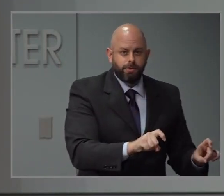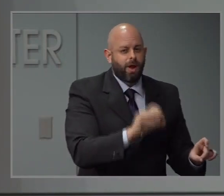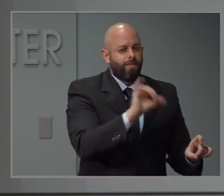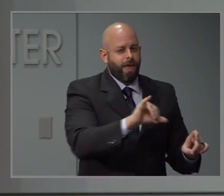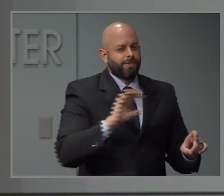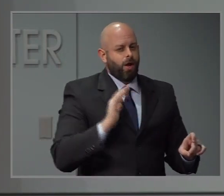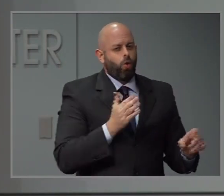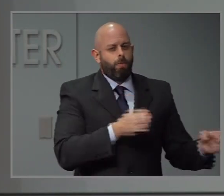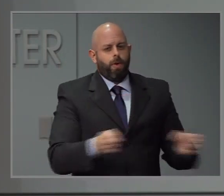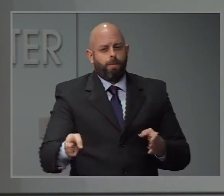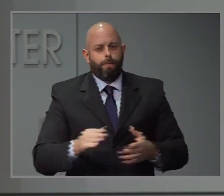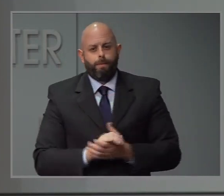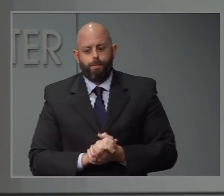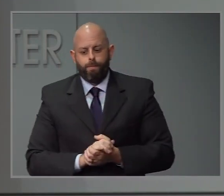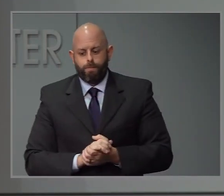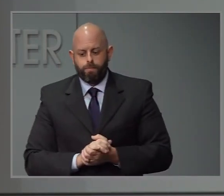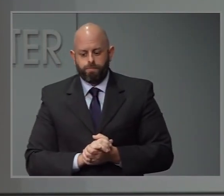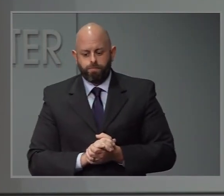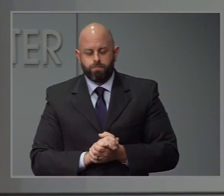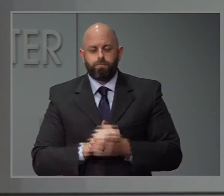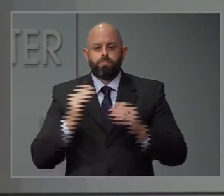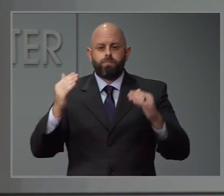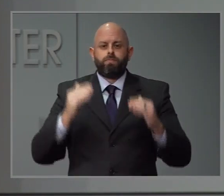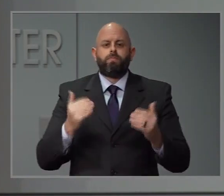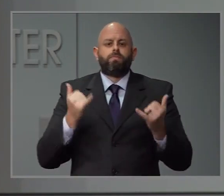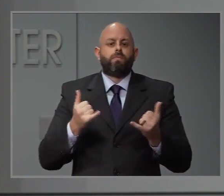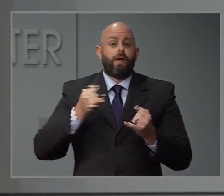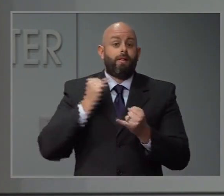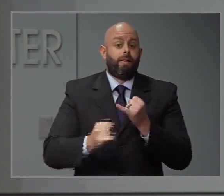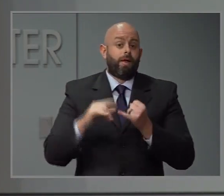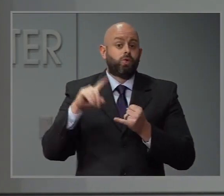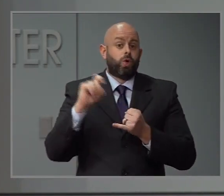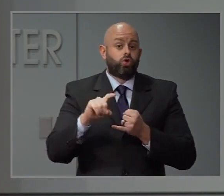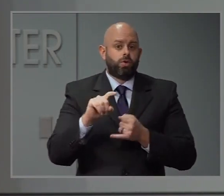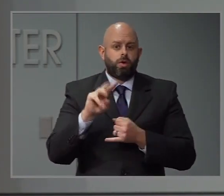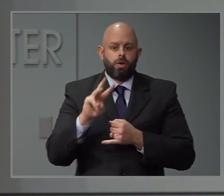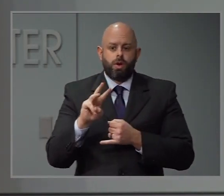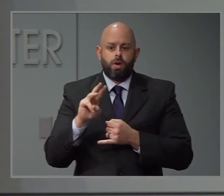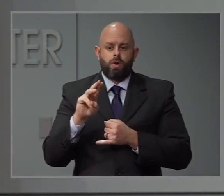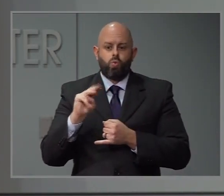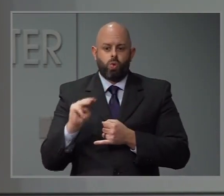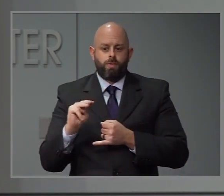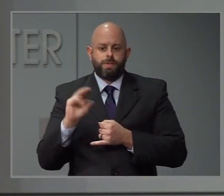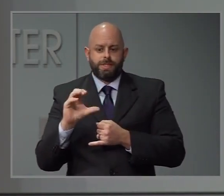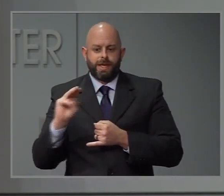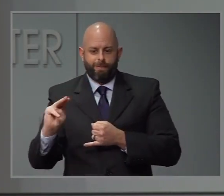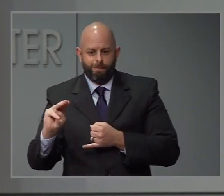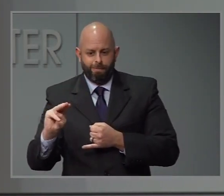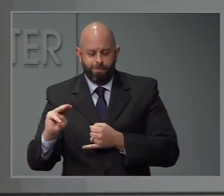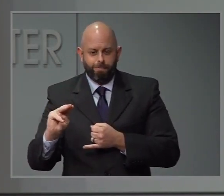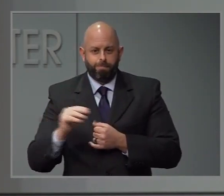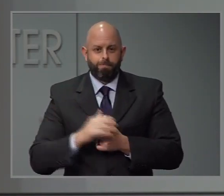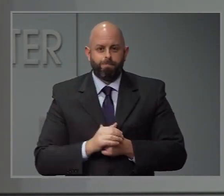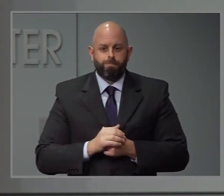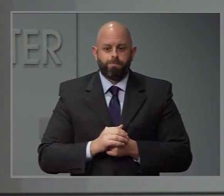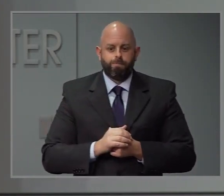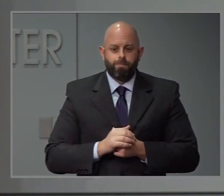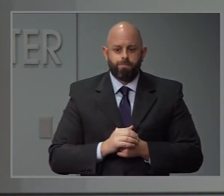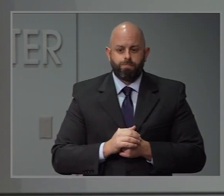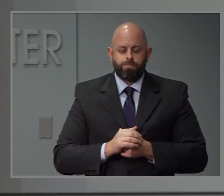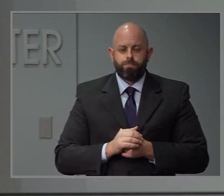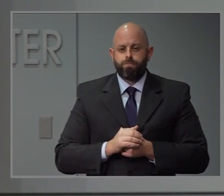Our last question will be Holden Kerwicki, WNCN. Yes, this is directed at Secretary